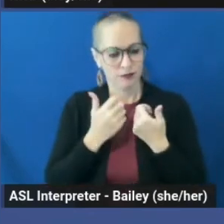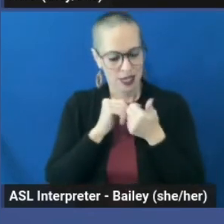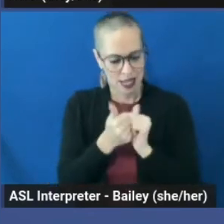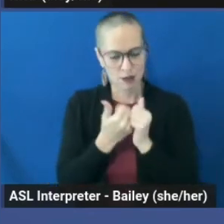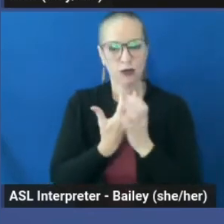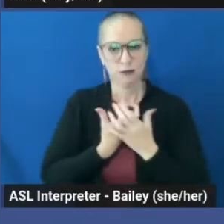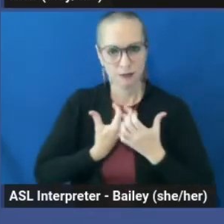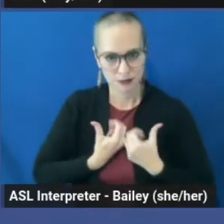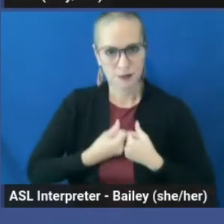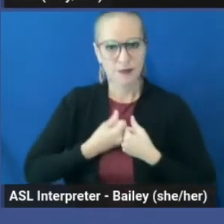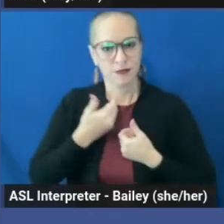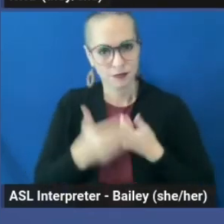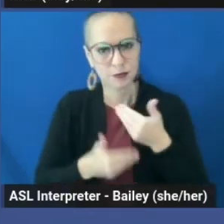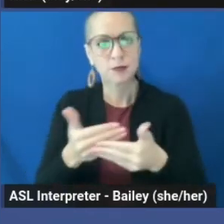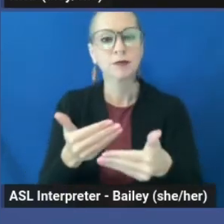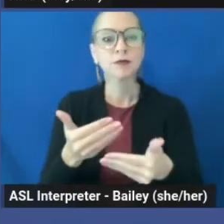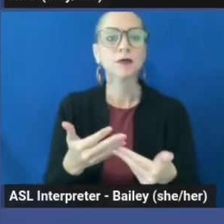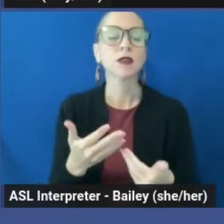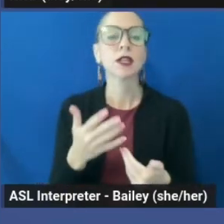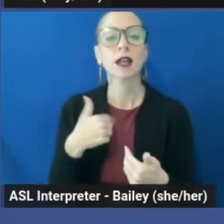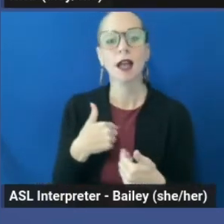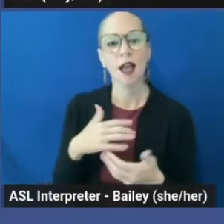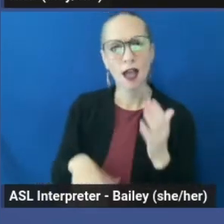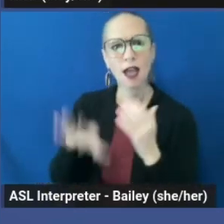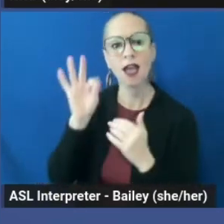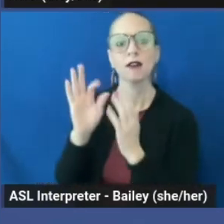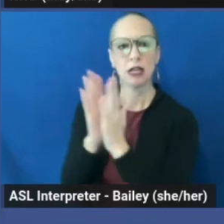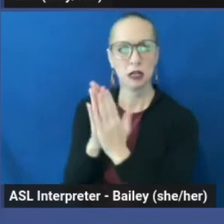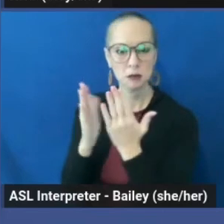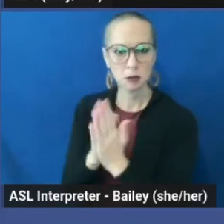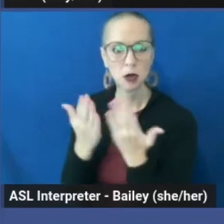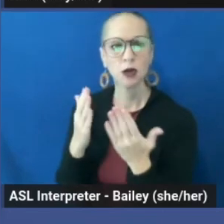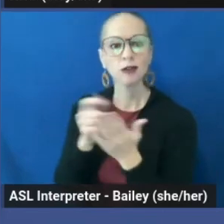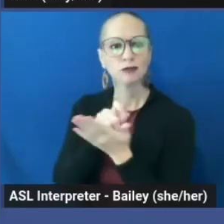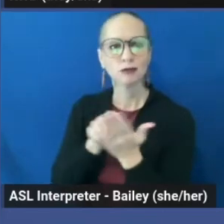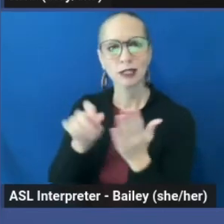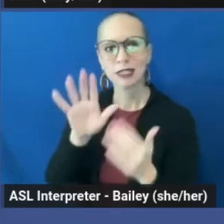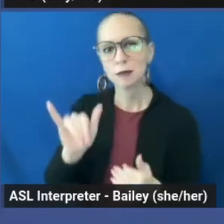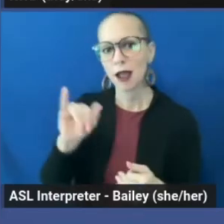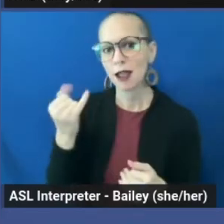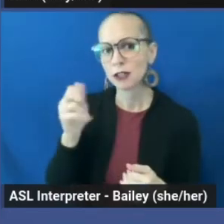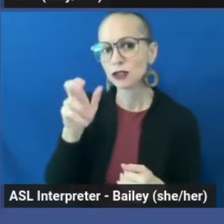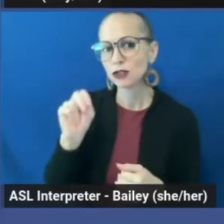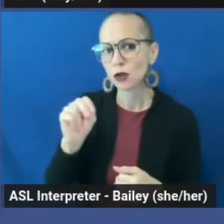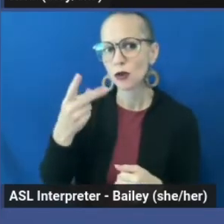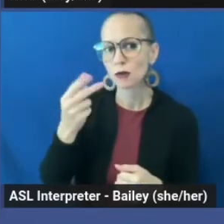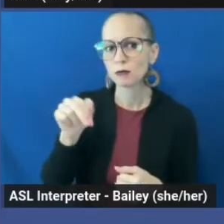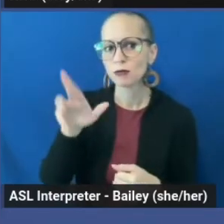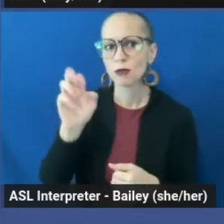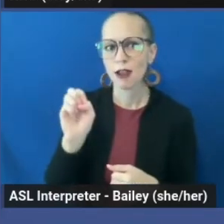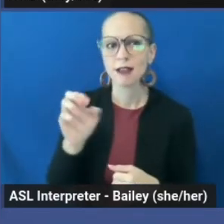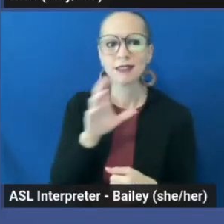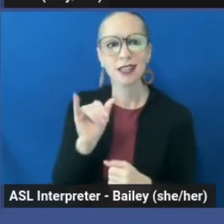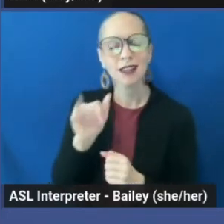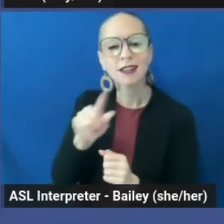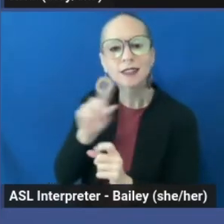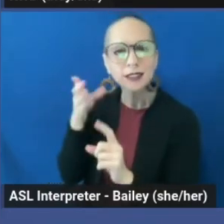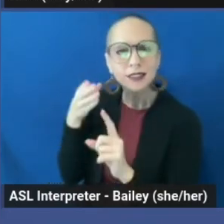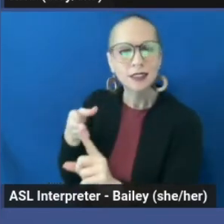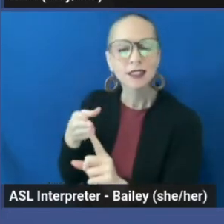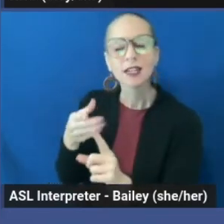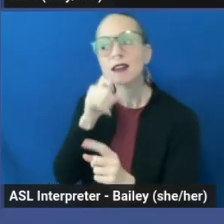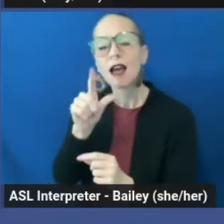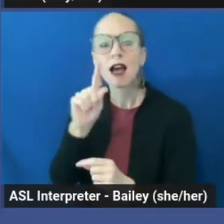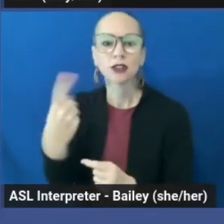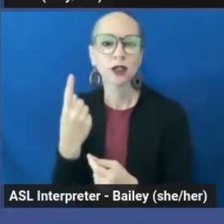After Grief written by Joan Price, who discussed not just something directed towards widows, which is what I was finding or